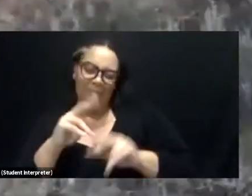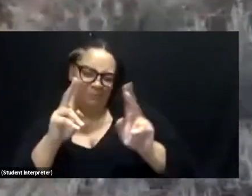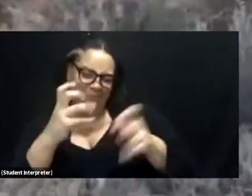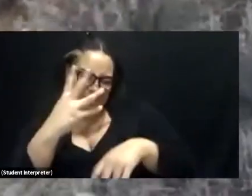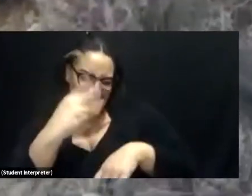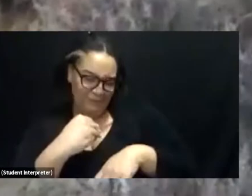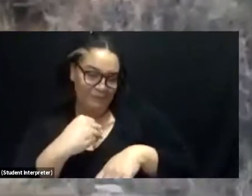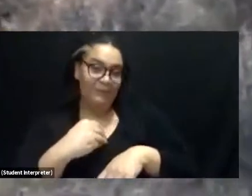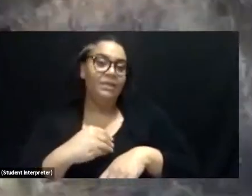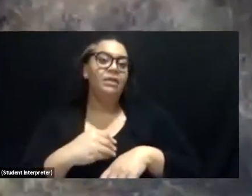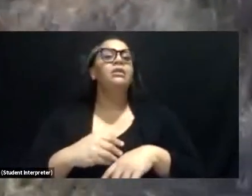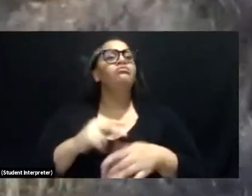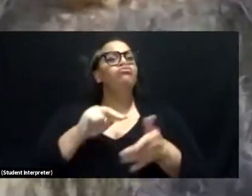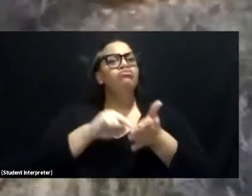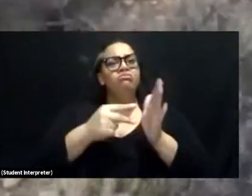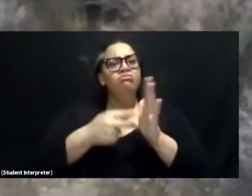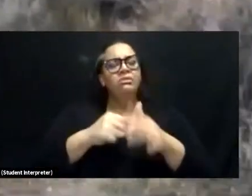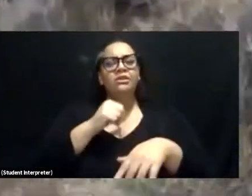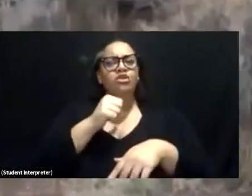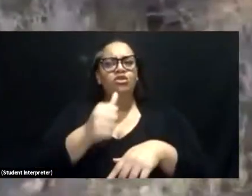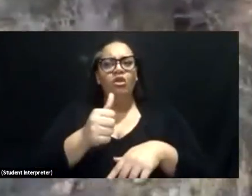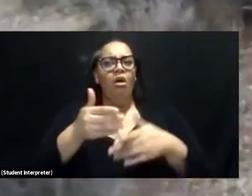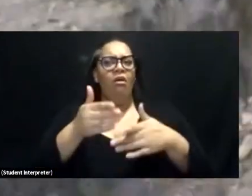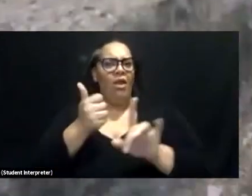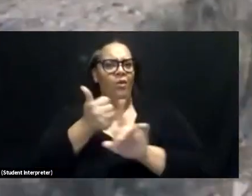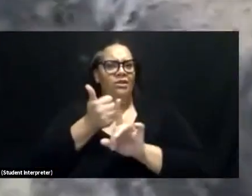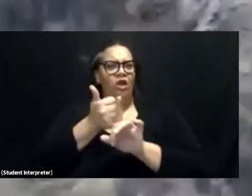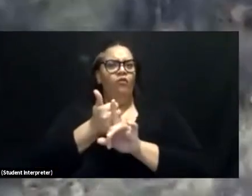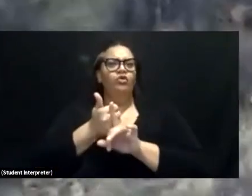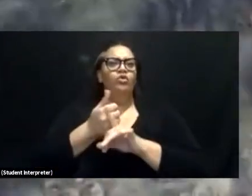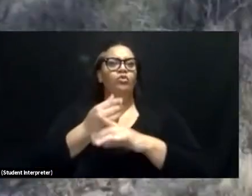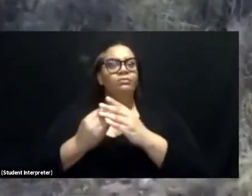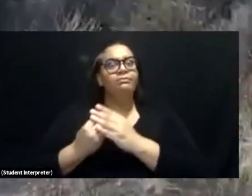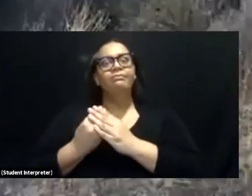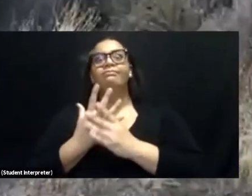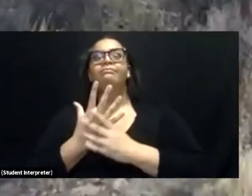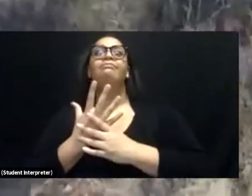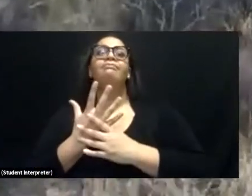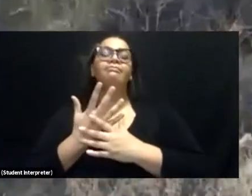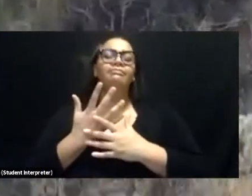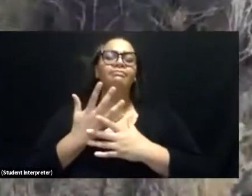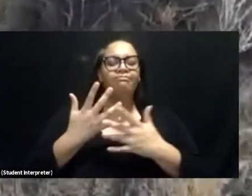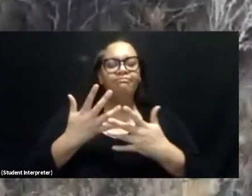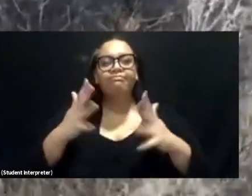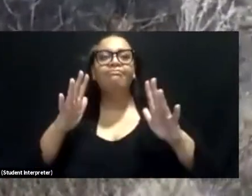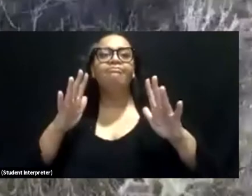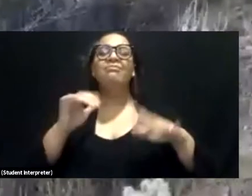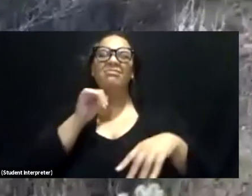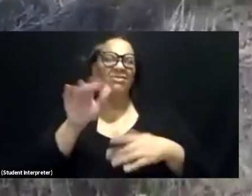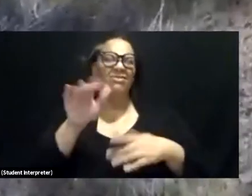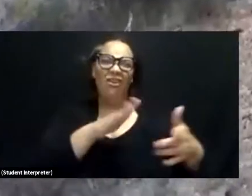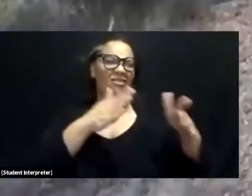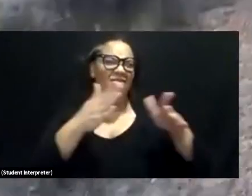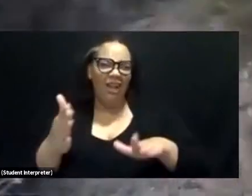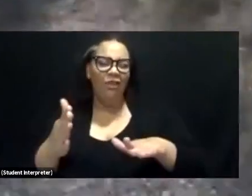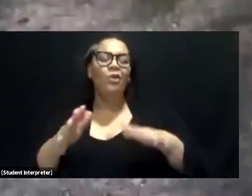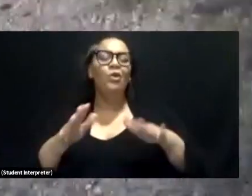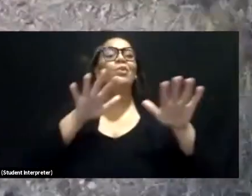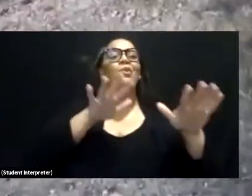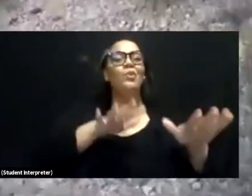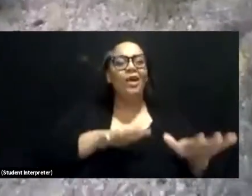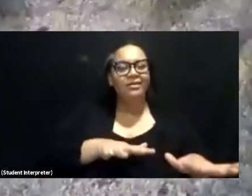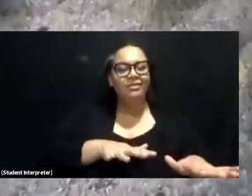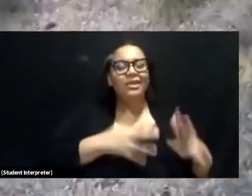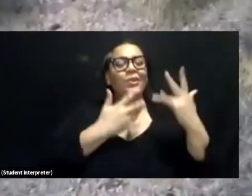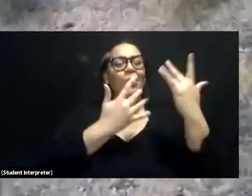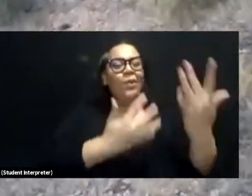burst out with their leaves the way they usually wouldn't spring. So they haven't died. They're just resting. They're just waiting for when conditions will be